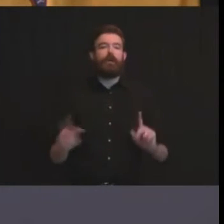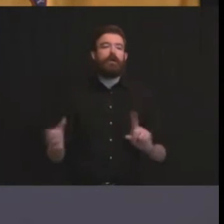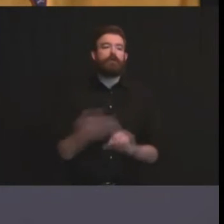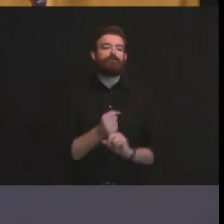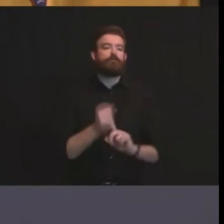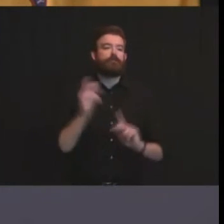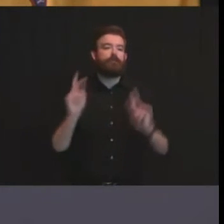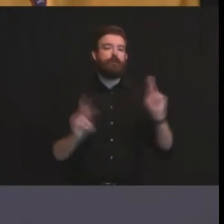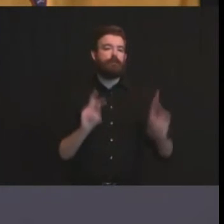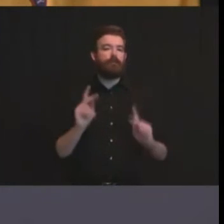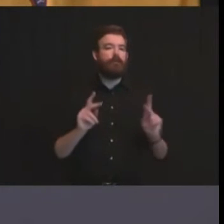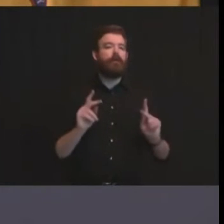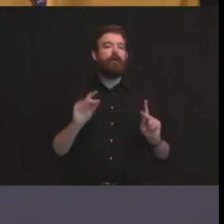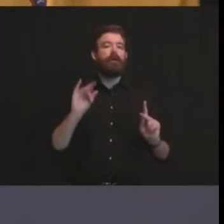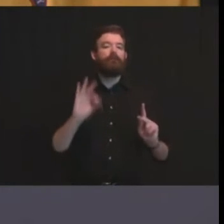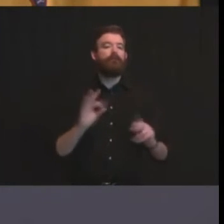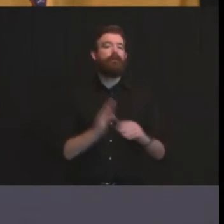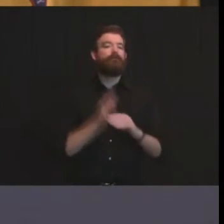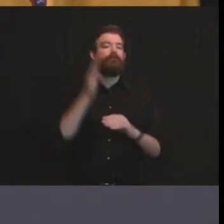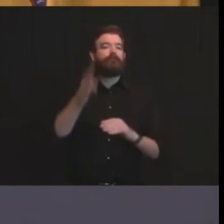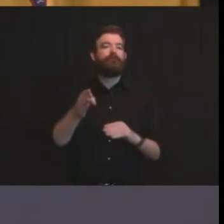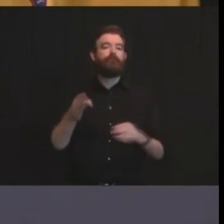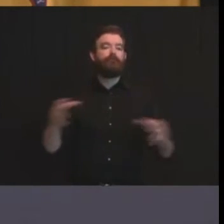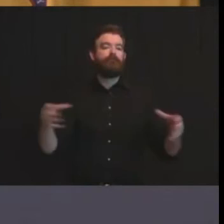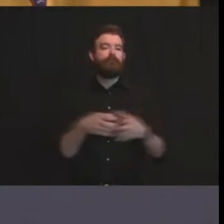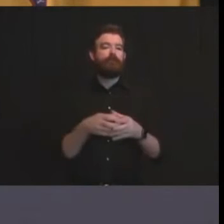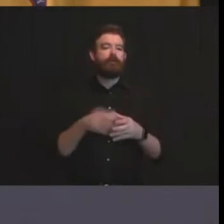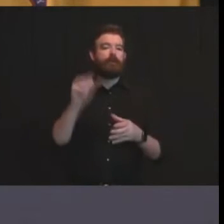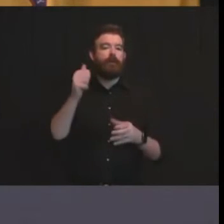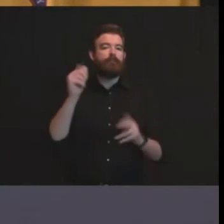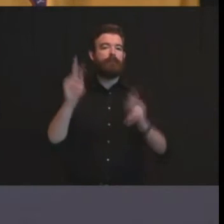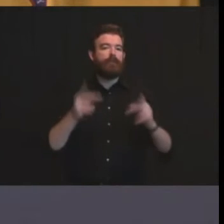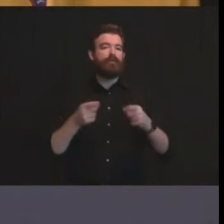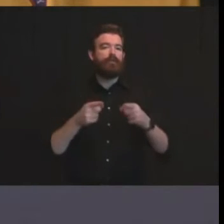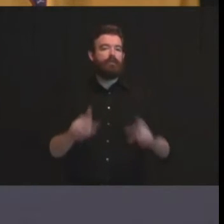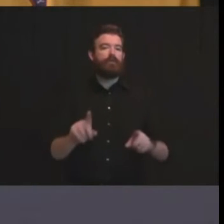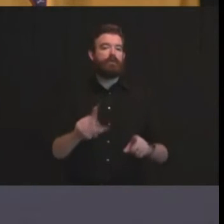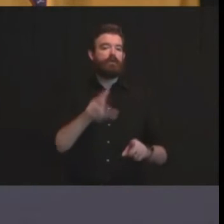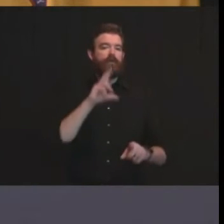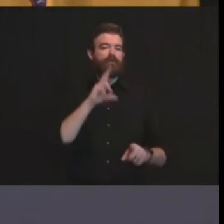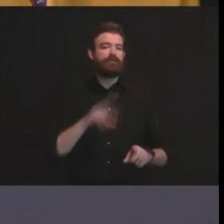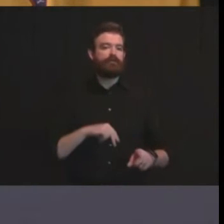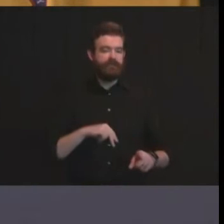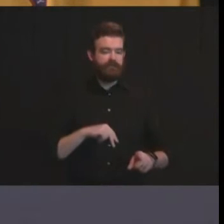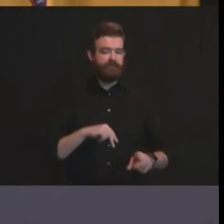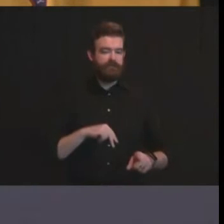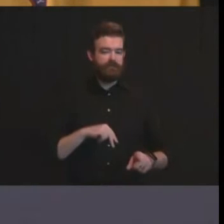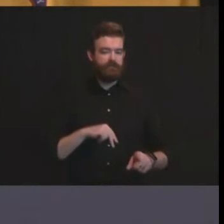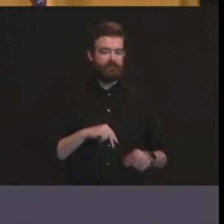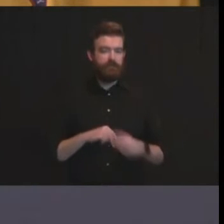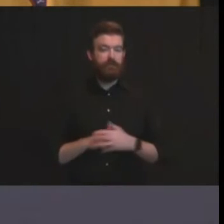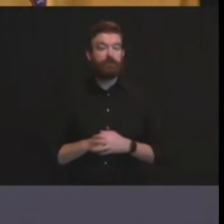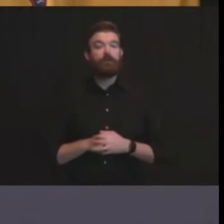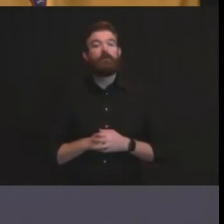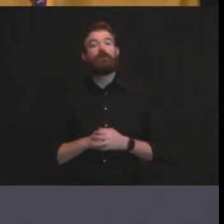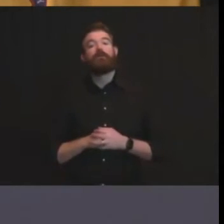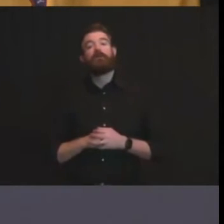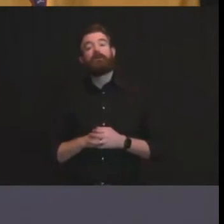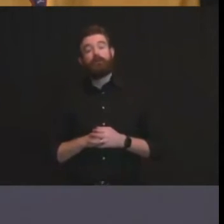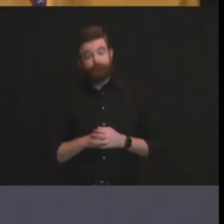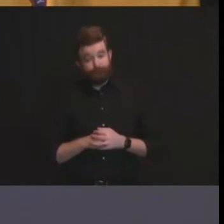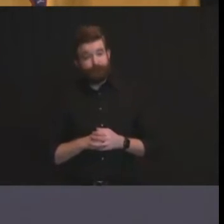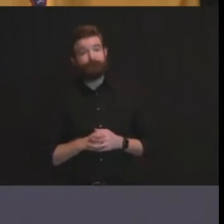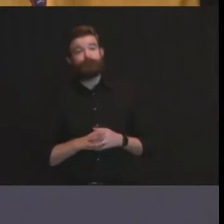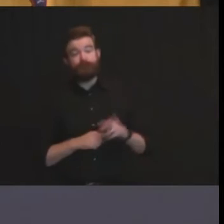listen we're on with the njea all the time and i repeat what i said uh today and i've said on many days including